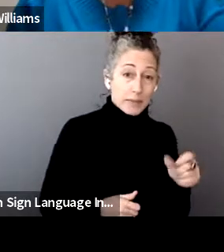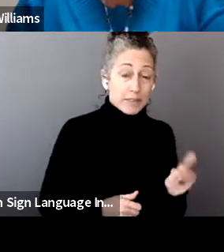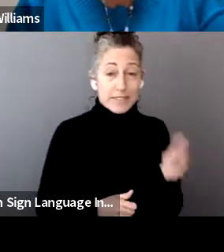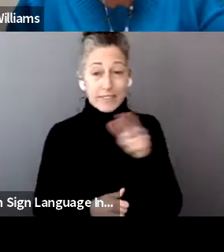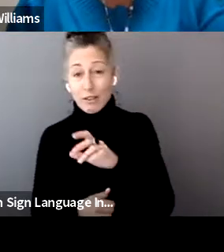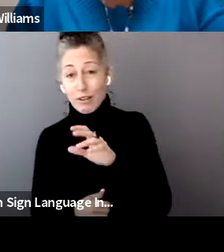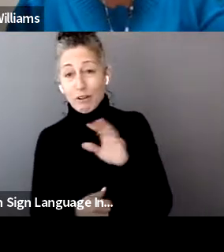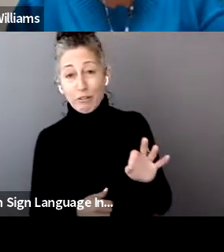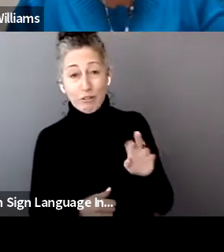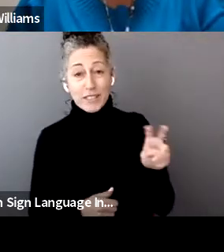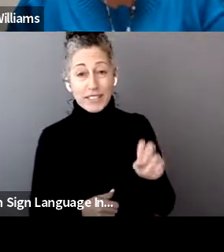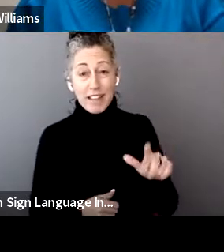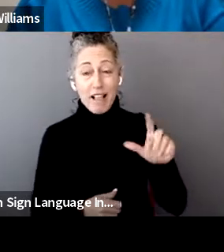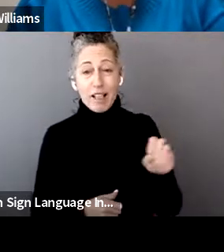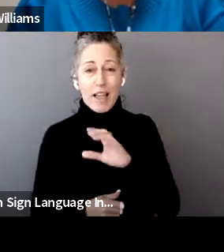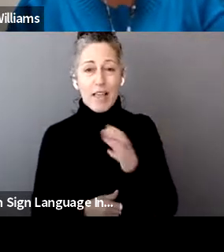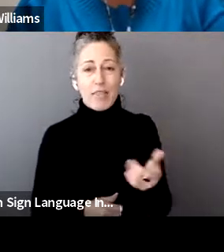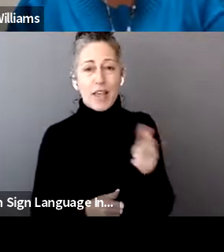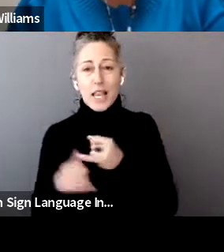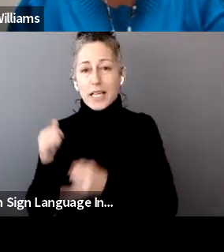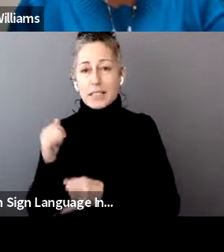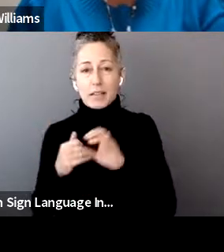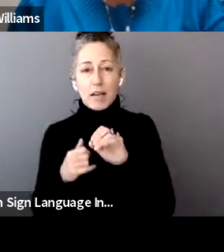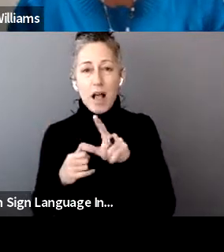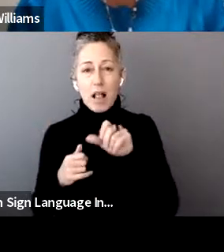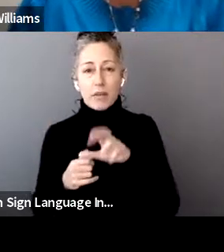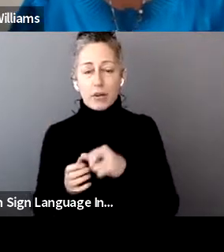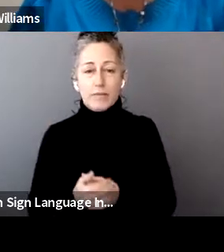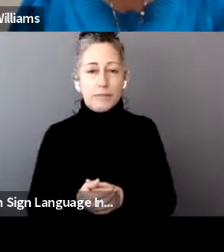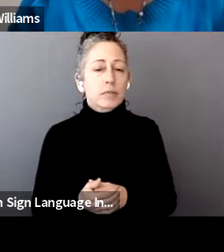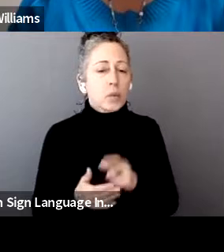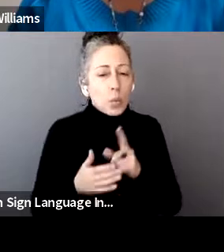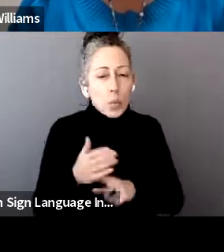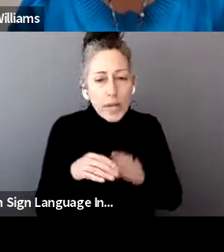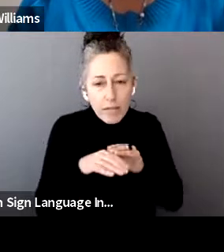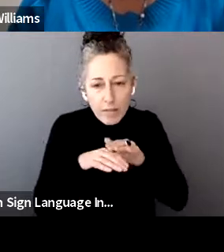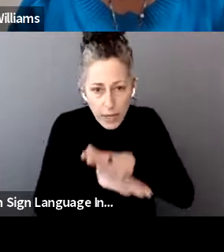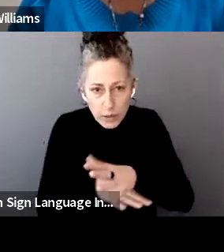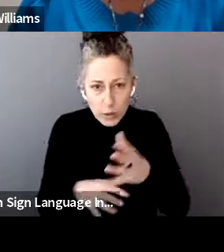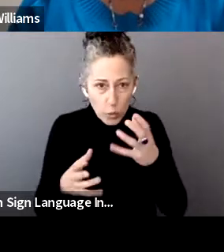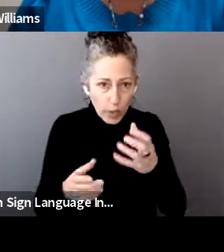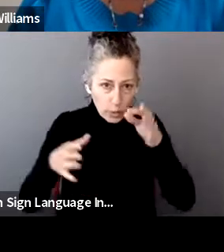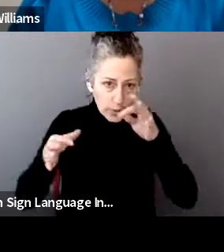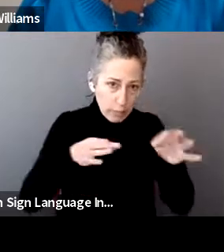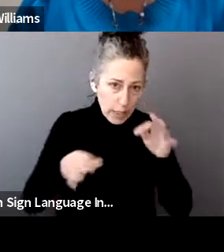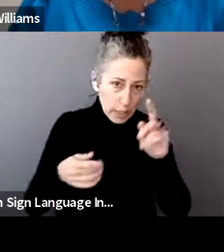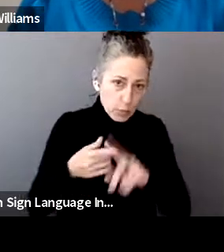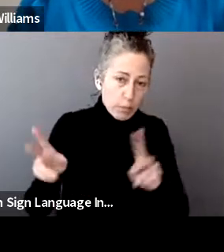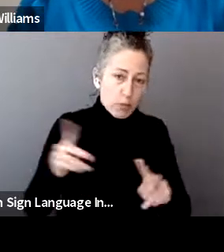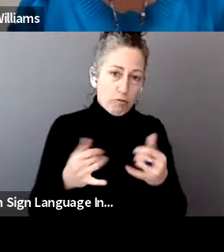to conclude. Again, what one piece of advice do you want to give people about the tax season for this year?